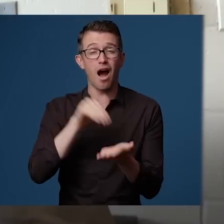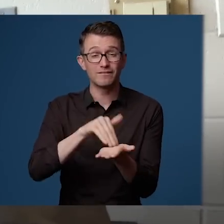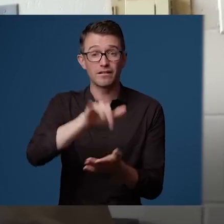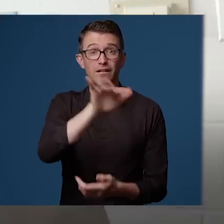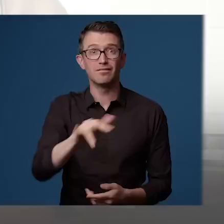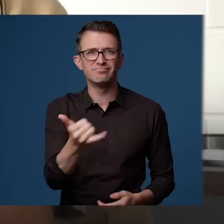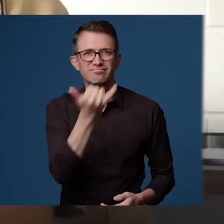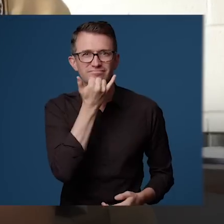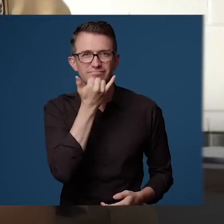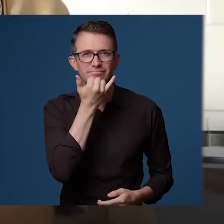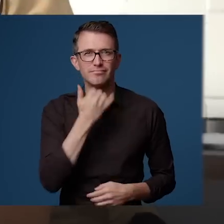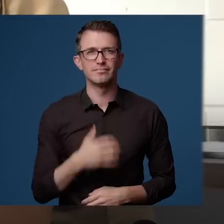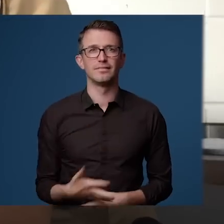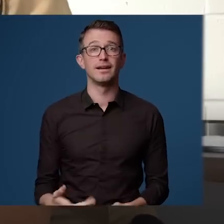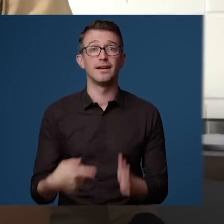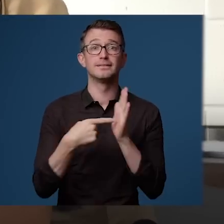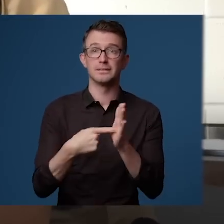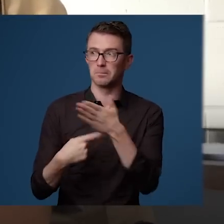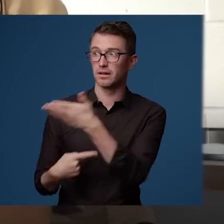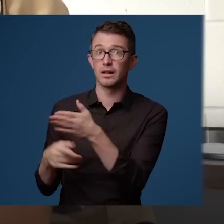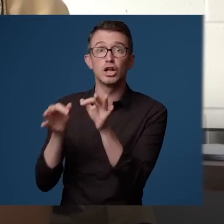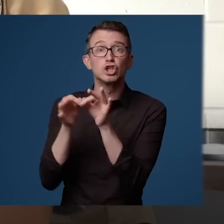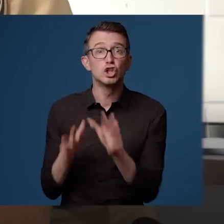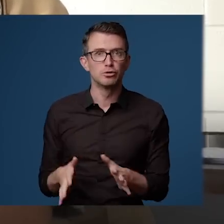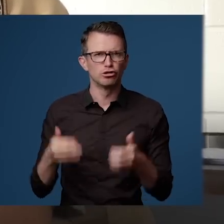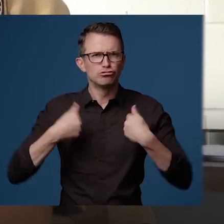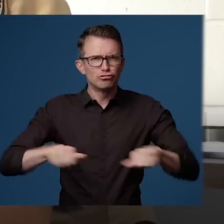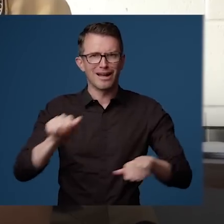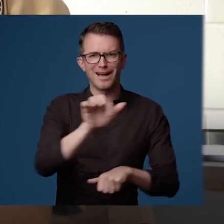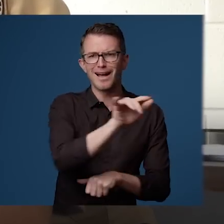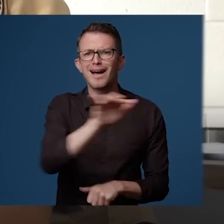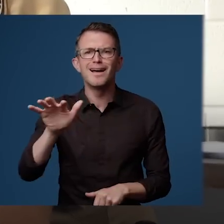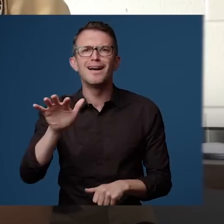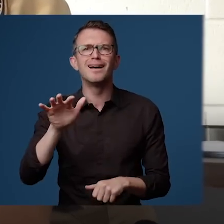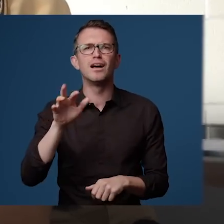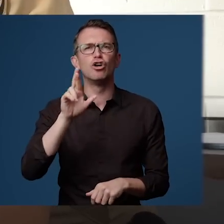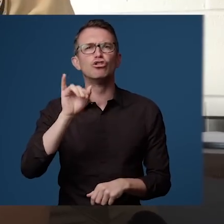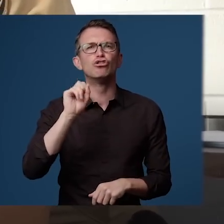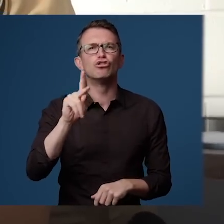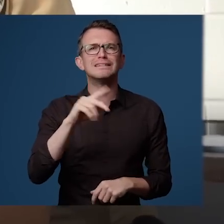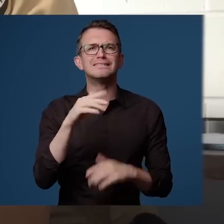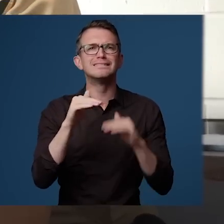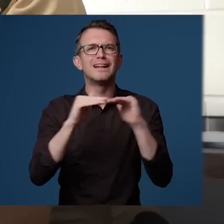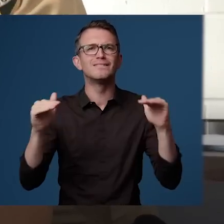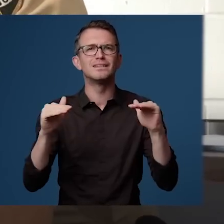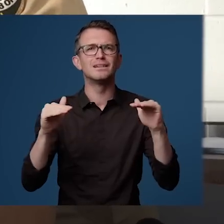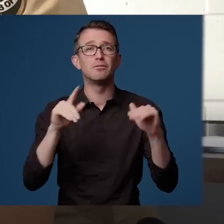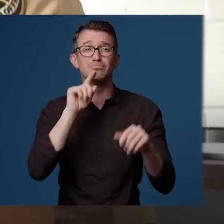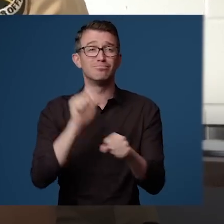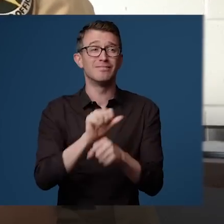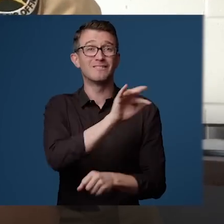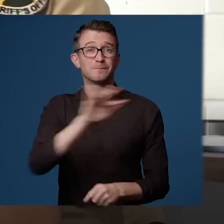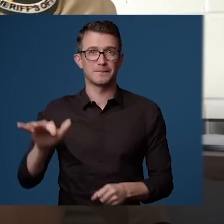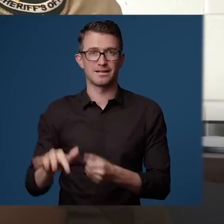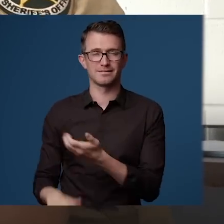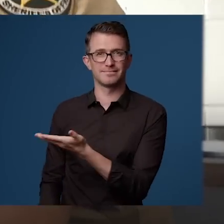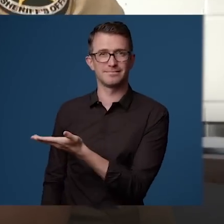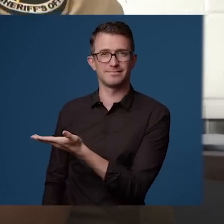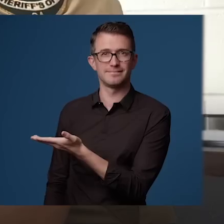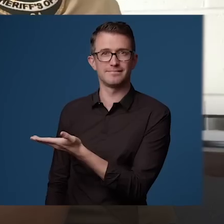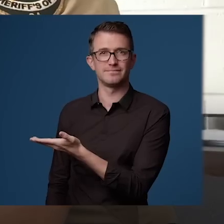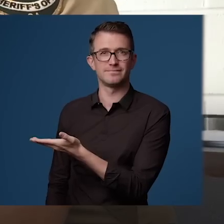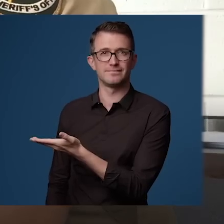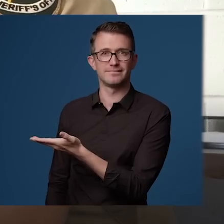So here the interpreter was trying to ask my client what his risk level was. What she actually fingerspelled